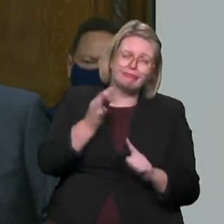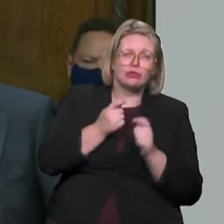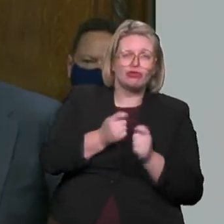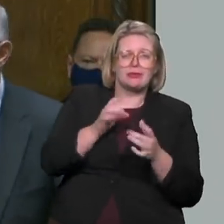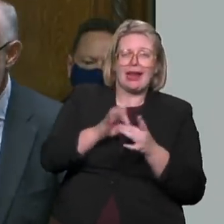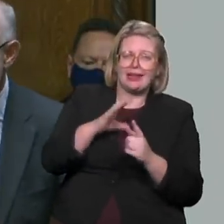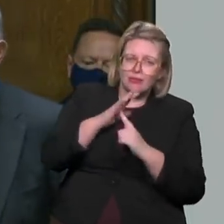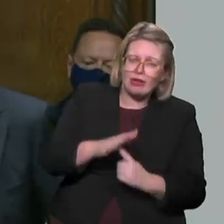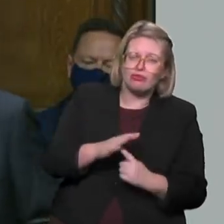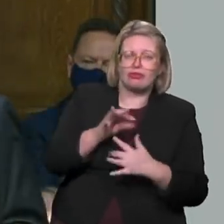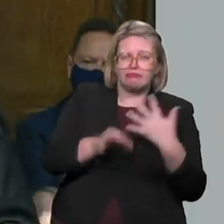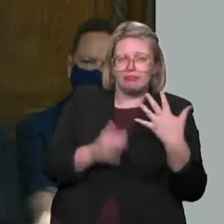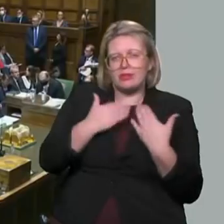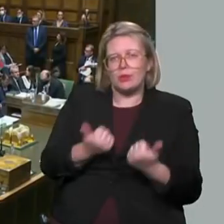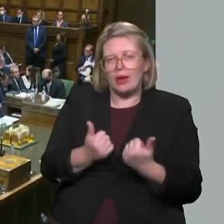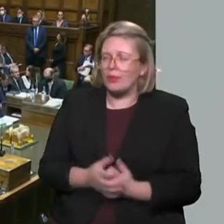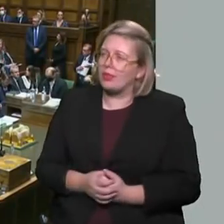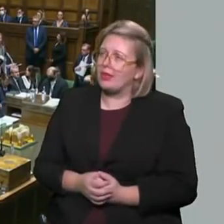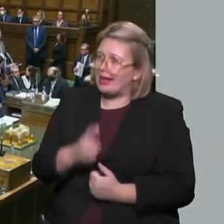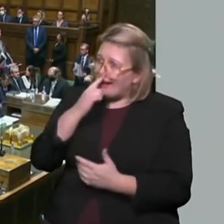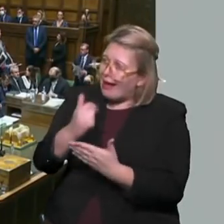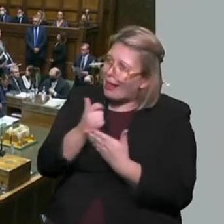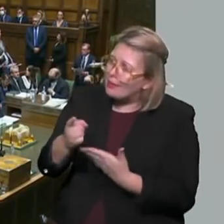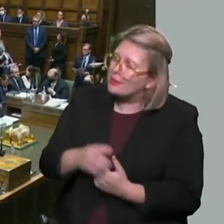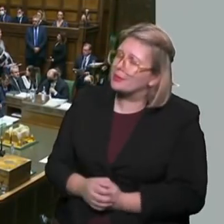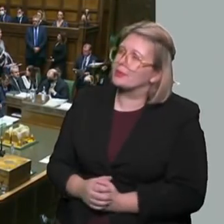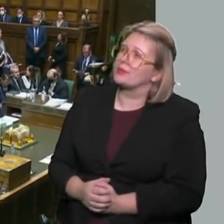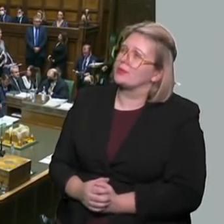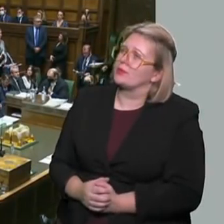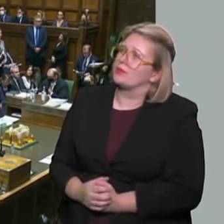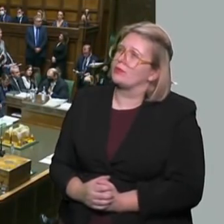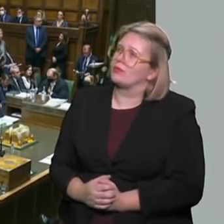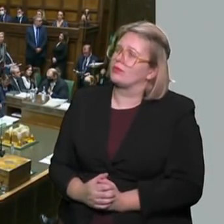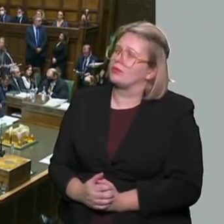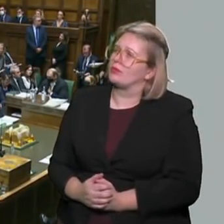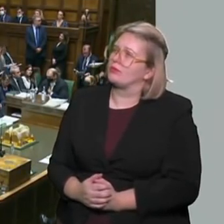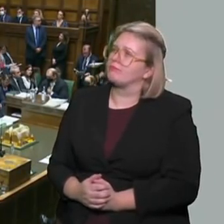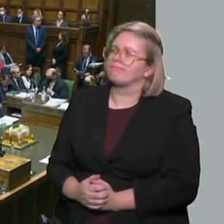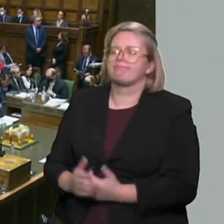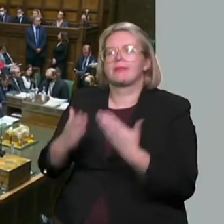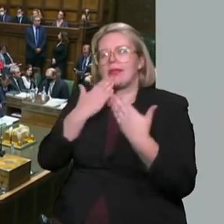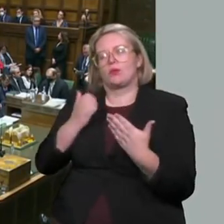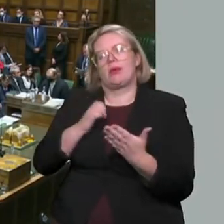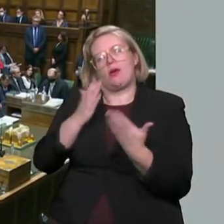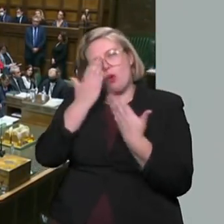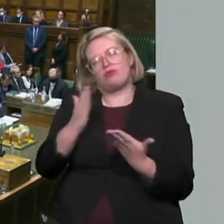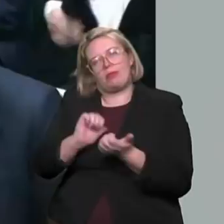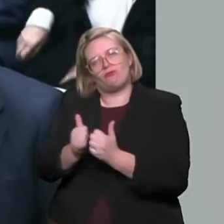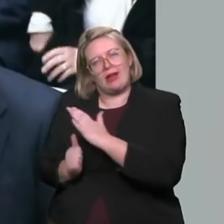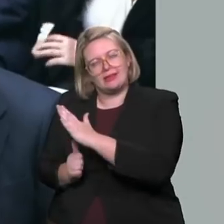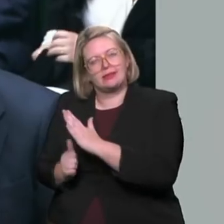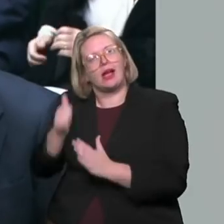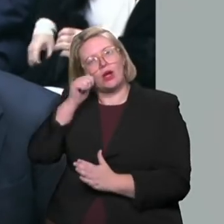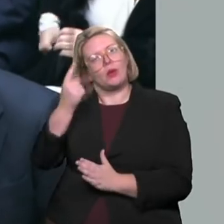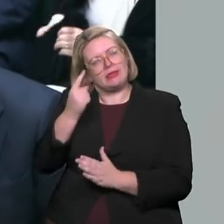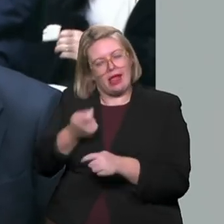at the earliest possible opportunity? Prime Minister I thank my hon. Friend I know who has a very active interest in